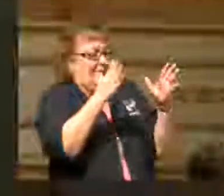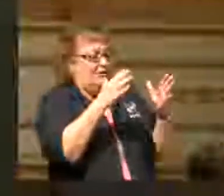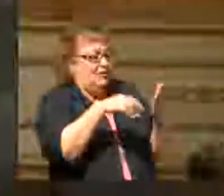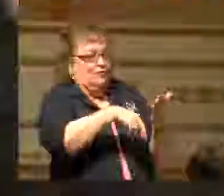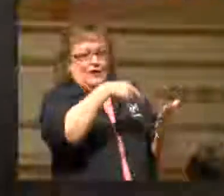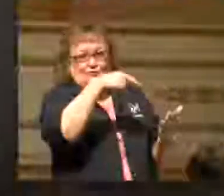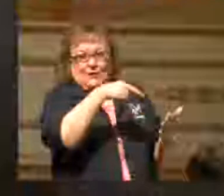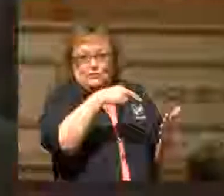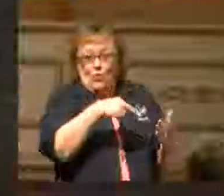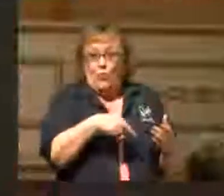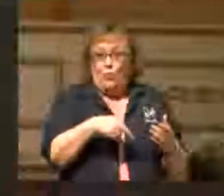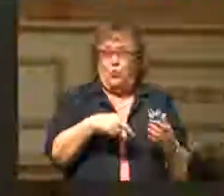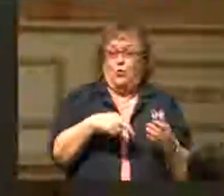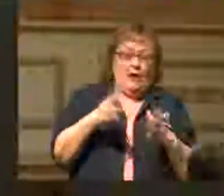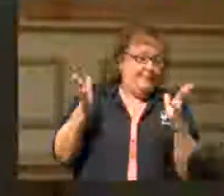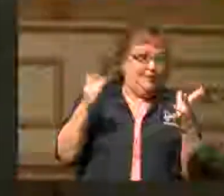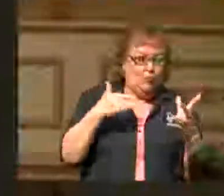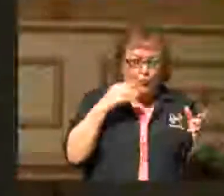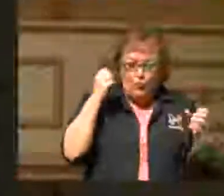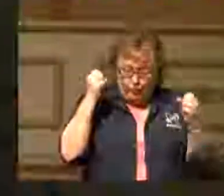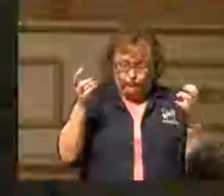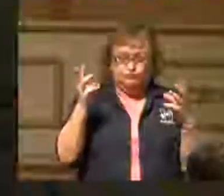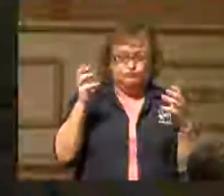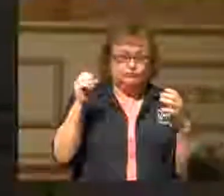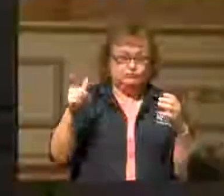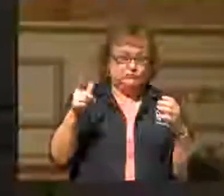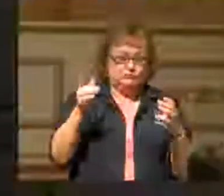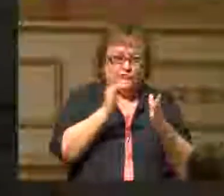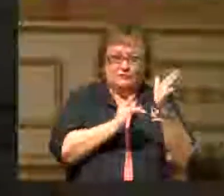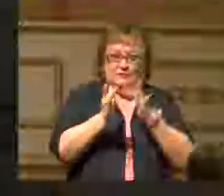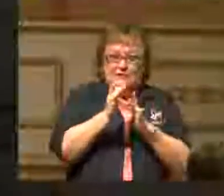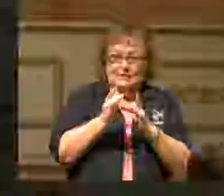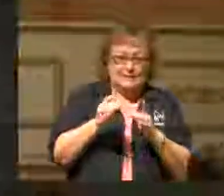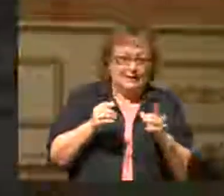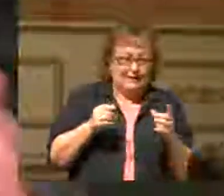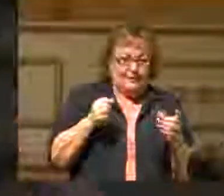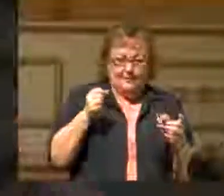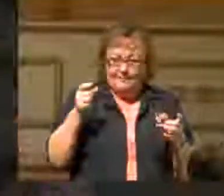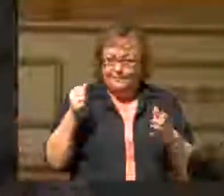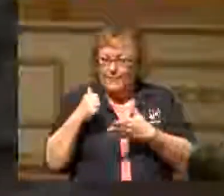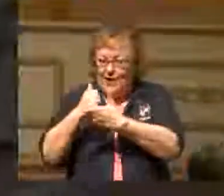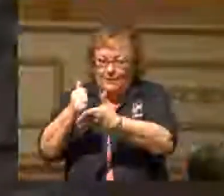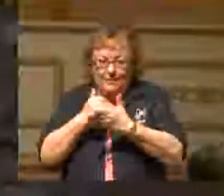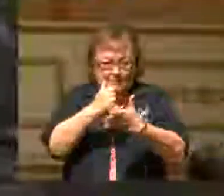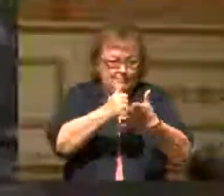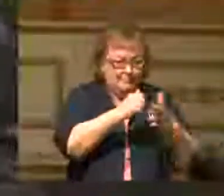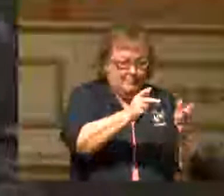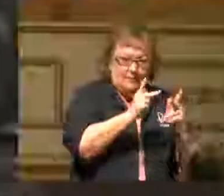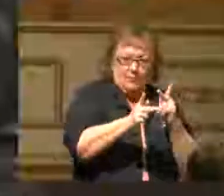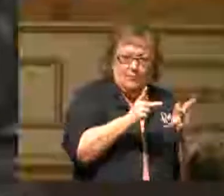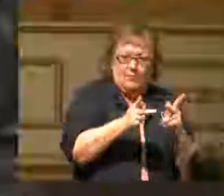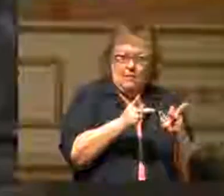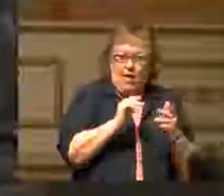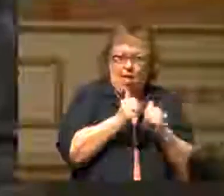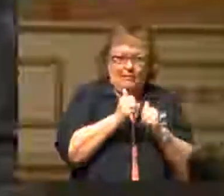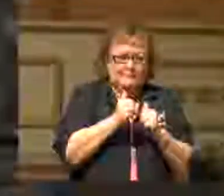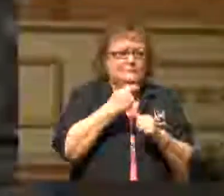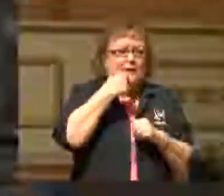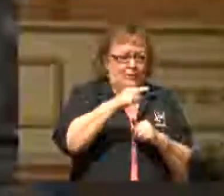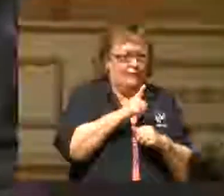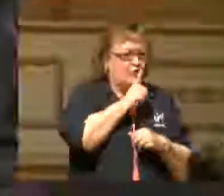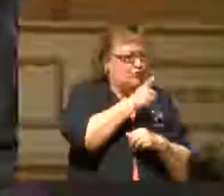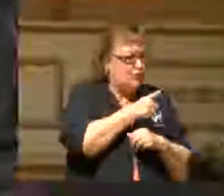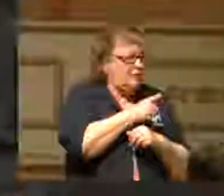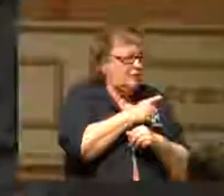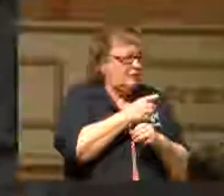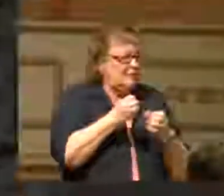I mean, boom, boom, boom. He's just helping people by telling the truth. But you know, a